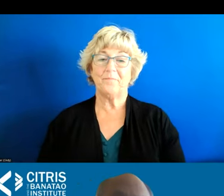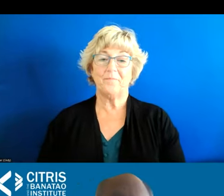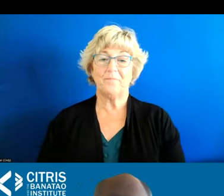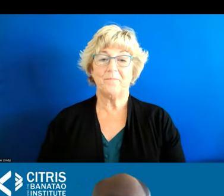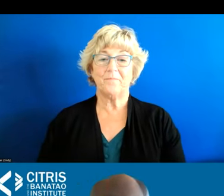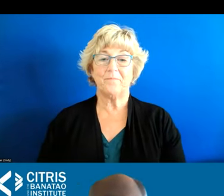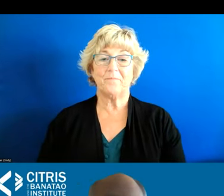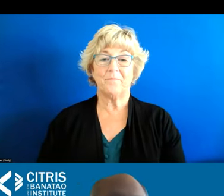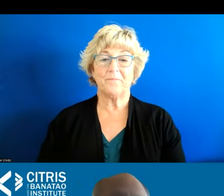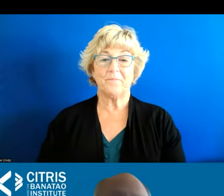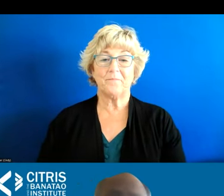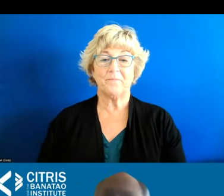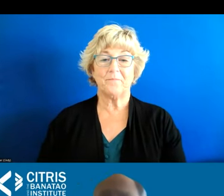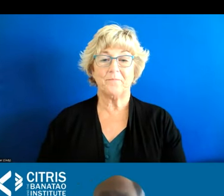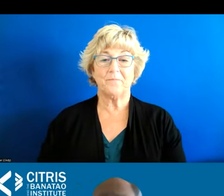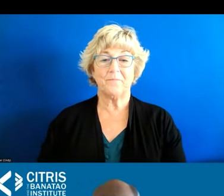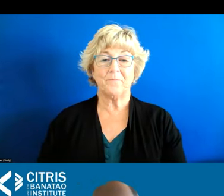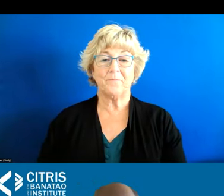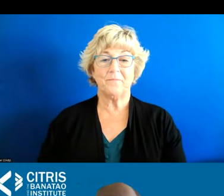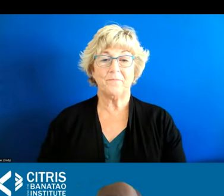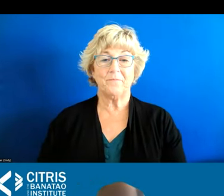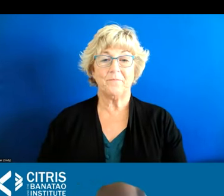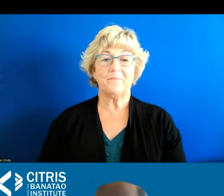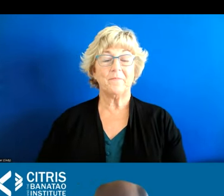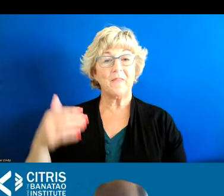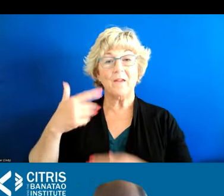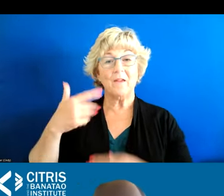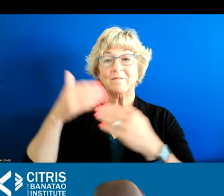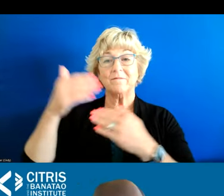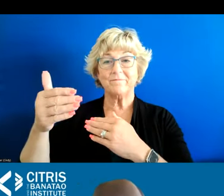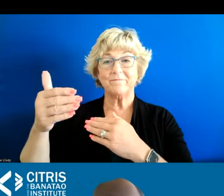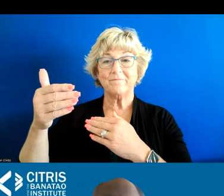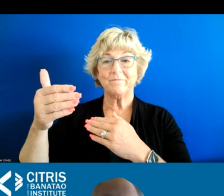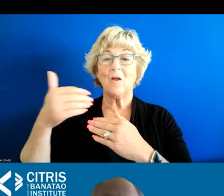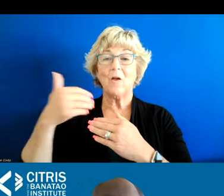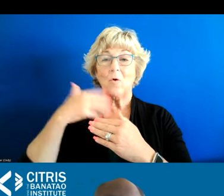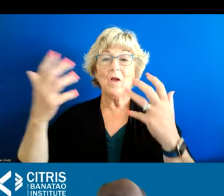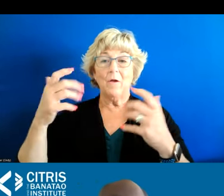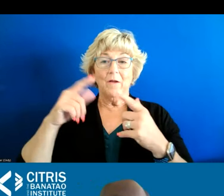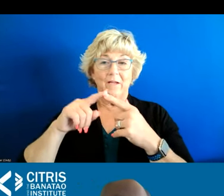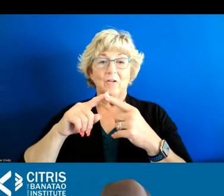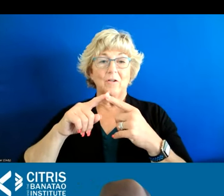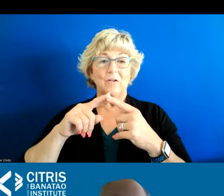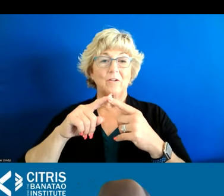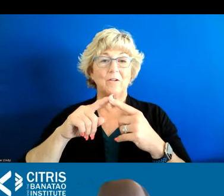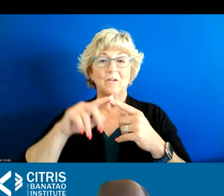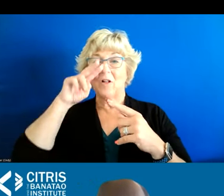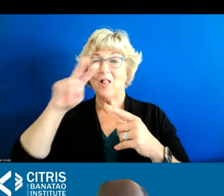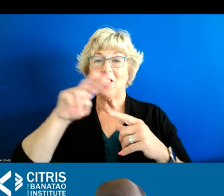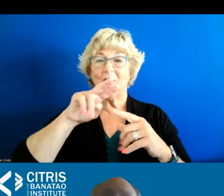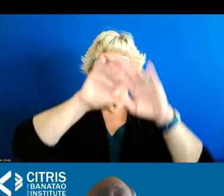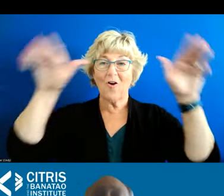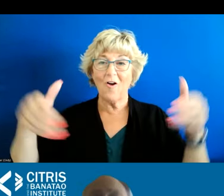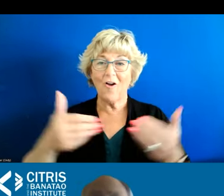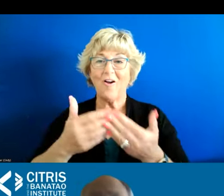if you would please go to the next slide we wanted to just step back a second make sure we took all the wonderful material you heard